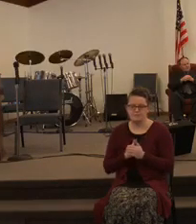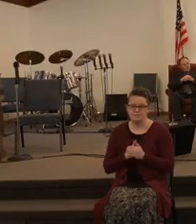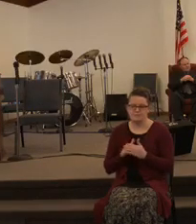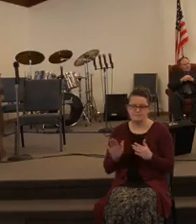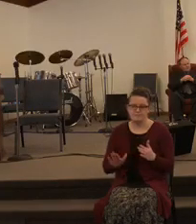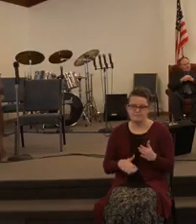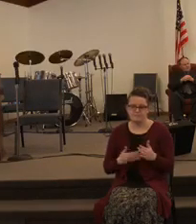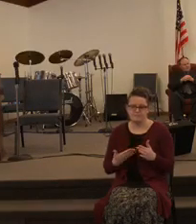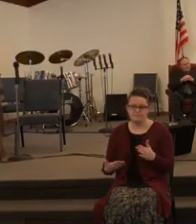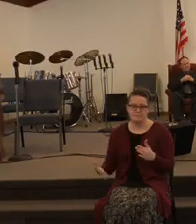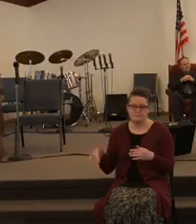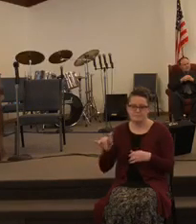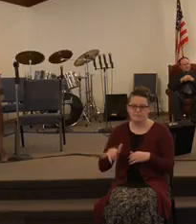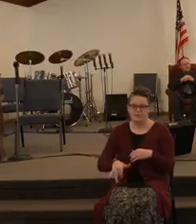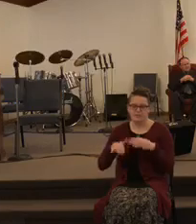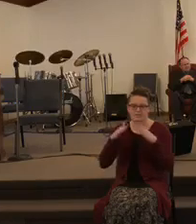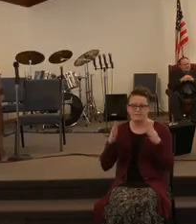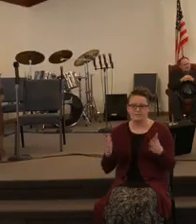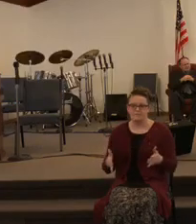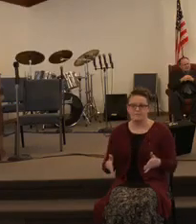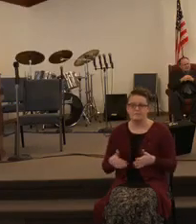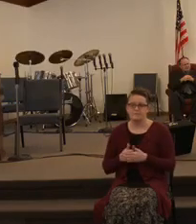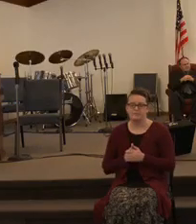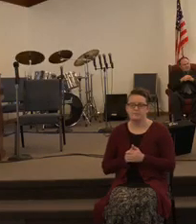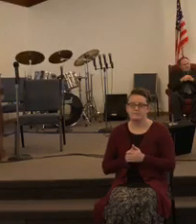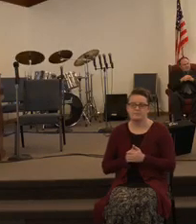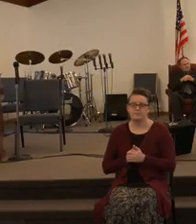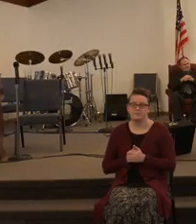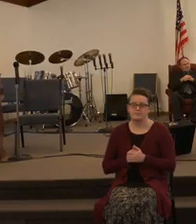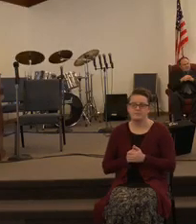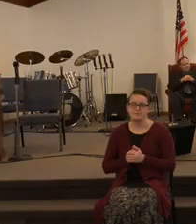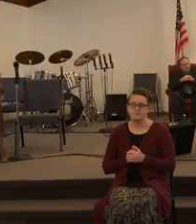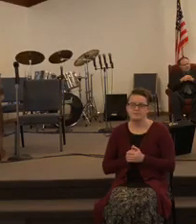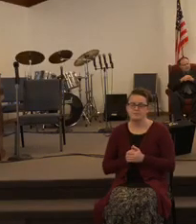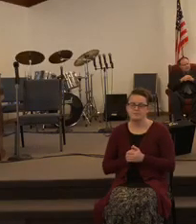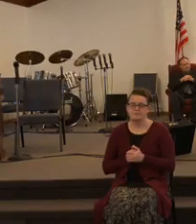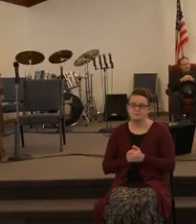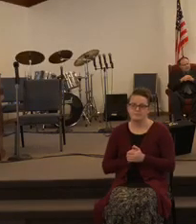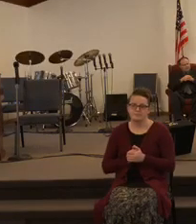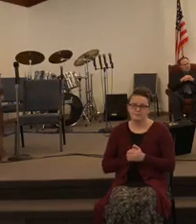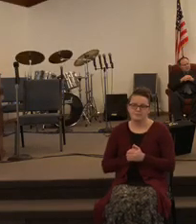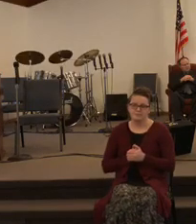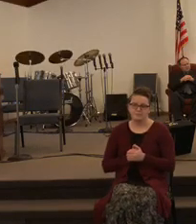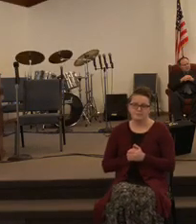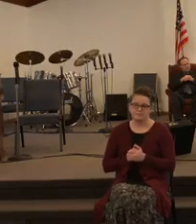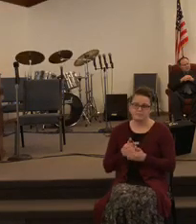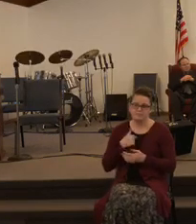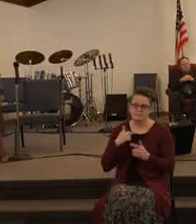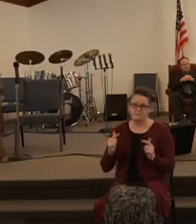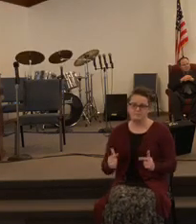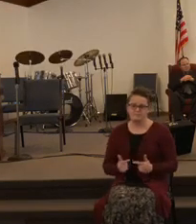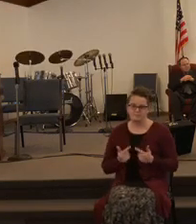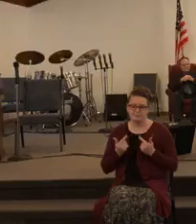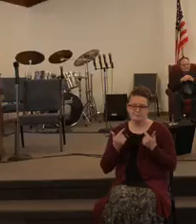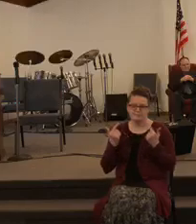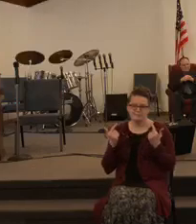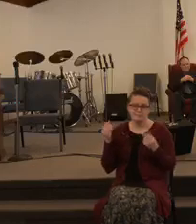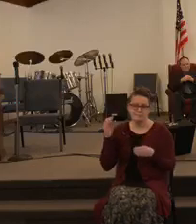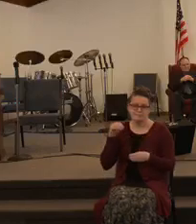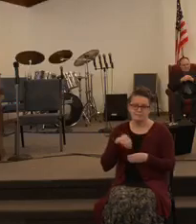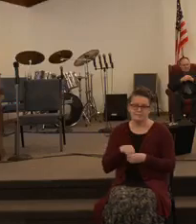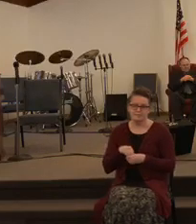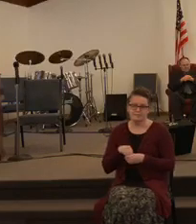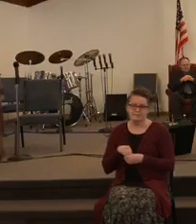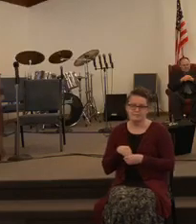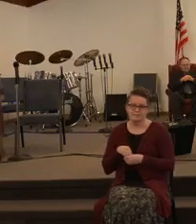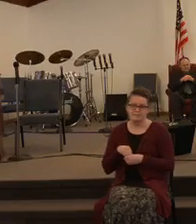This old house that I'm living in. Yes, he will